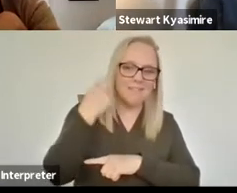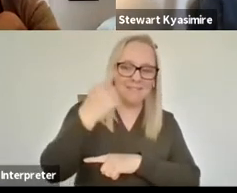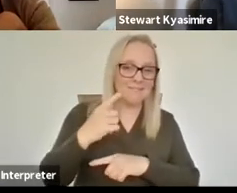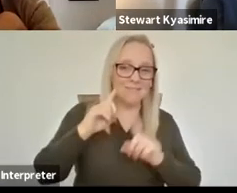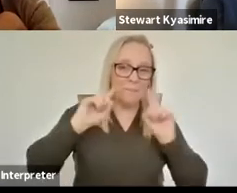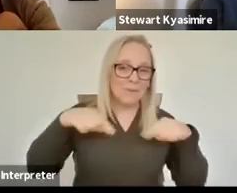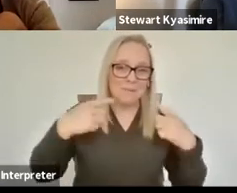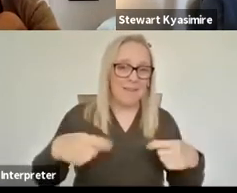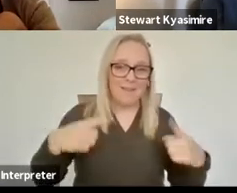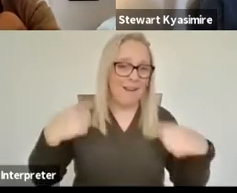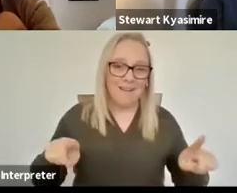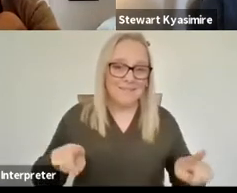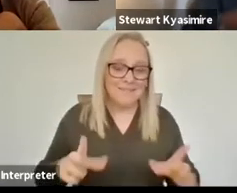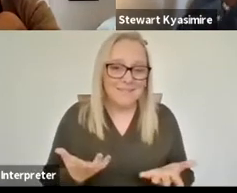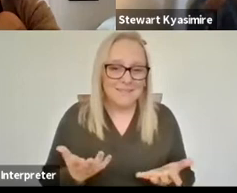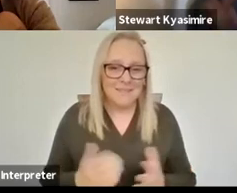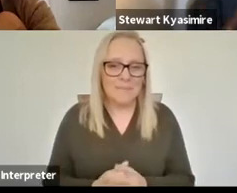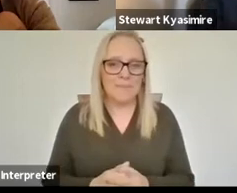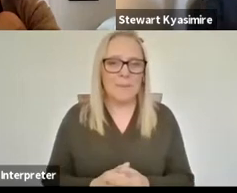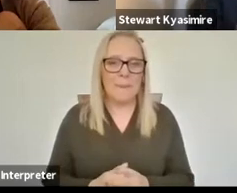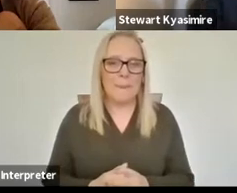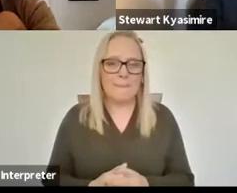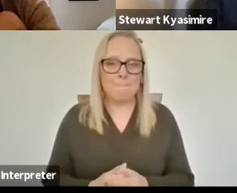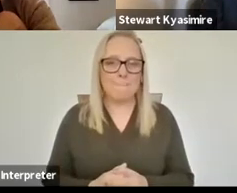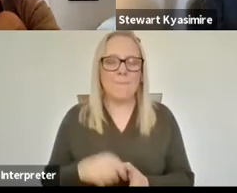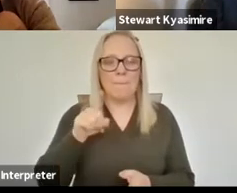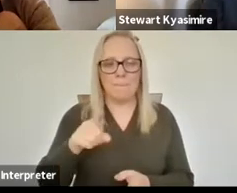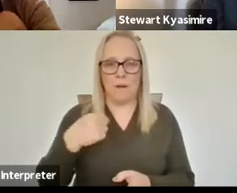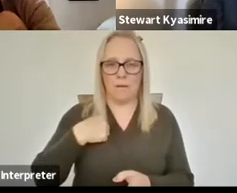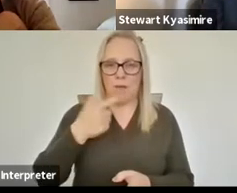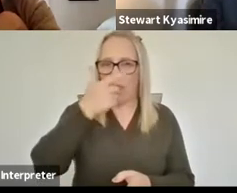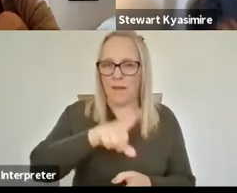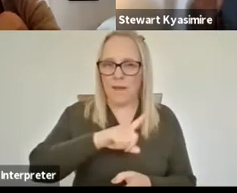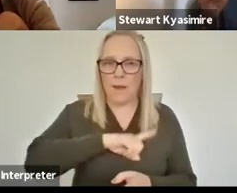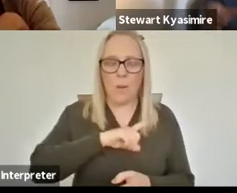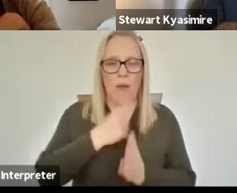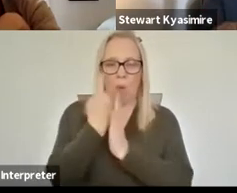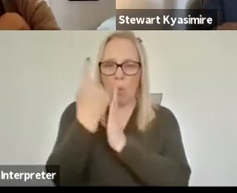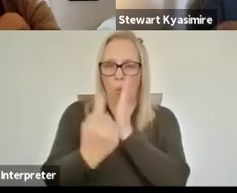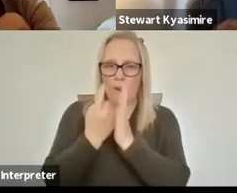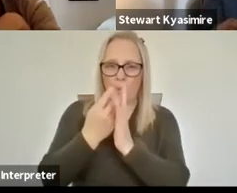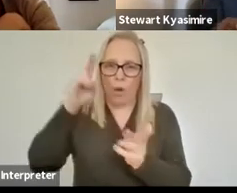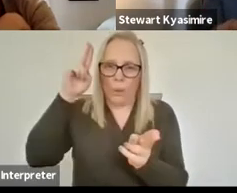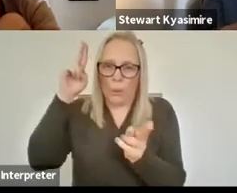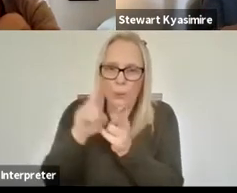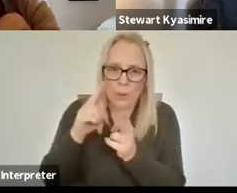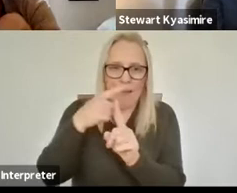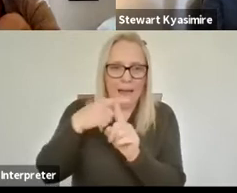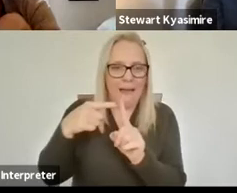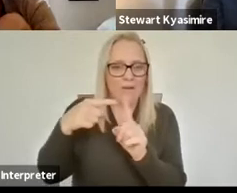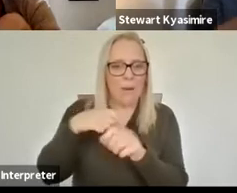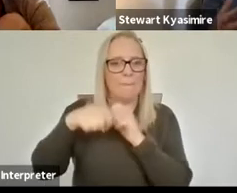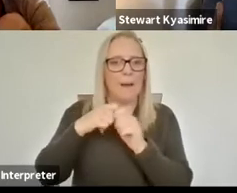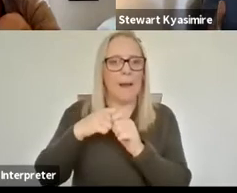fortunately um we took that down to half an hour um and made it a more intimate um documentary